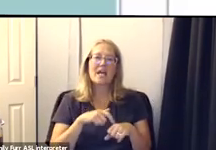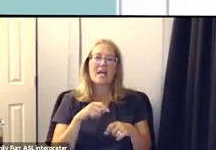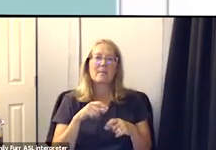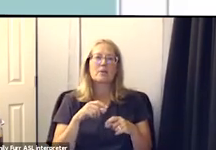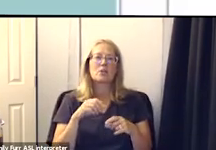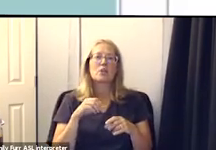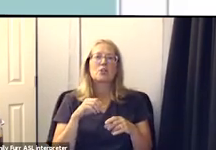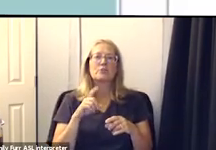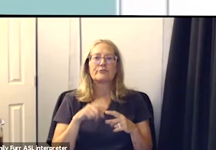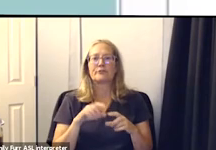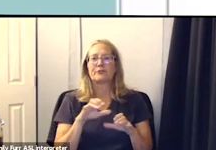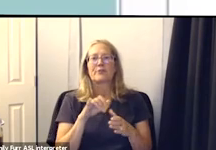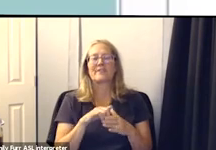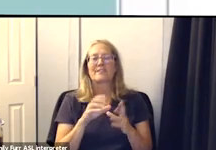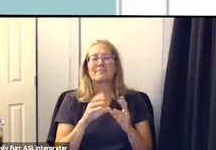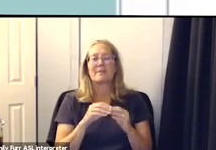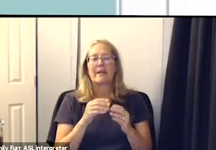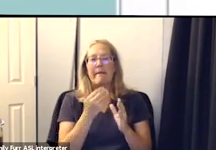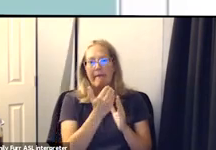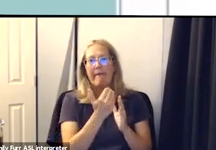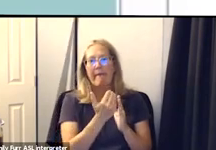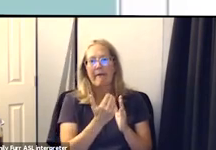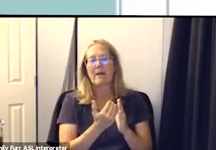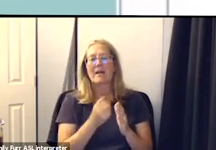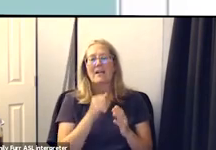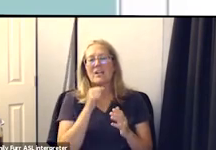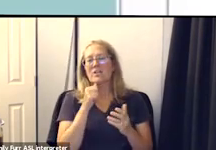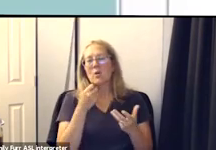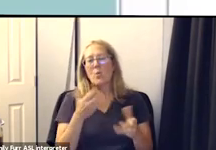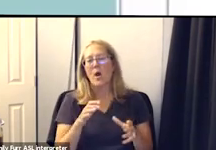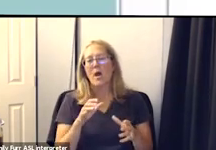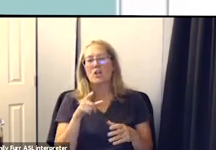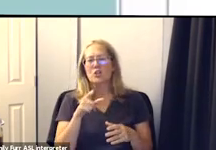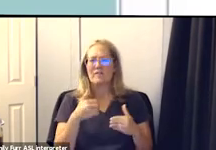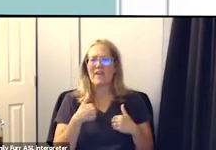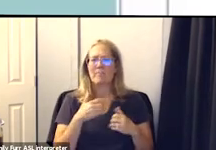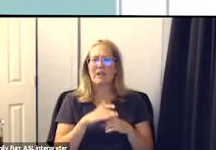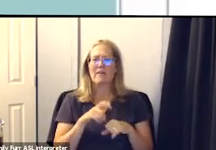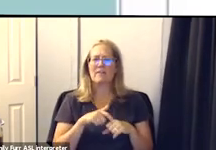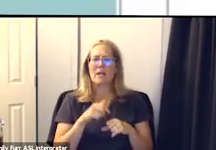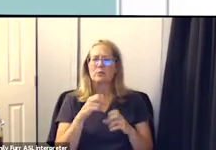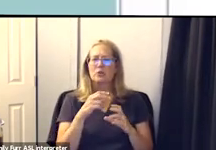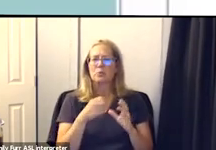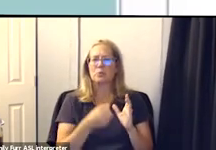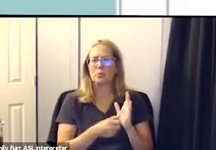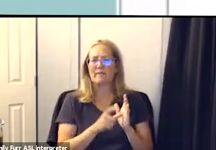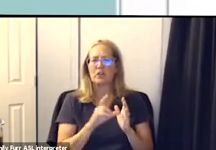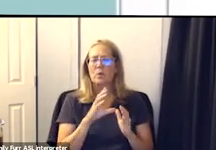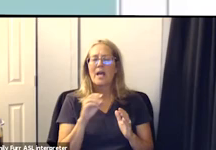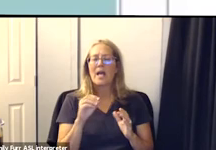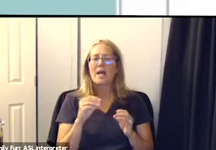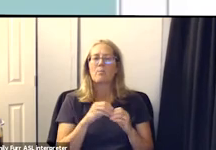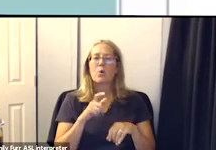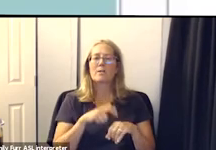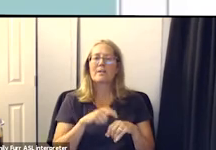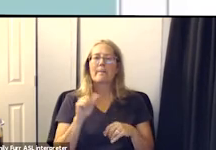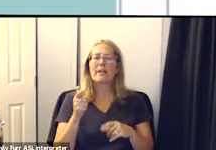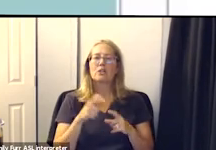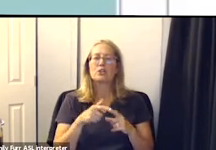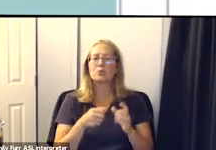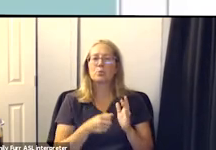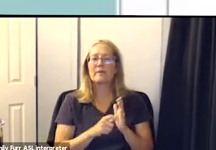that to happen i know that you've had time to review it and you will have more time to review it